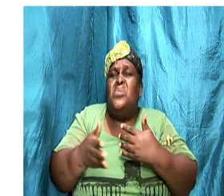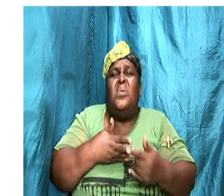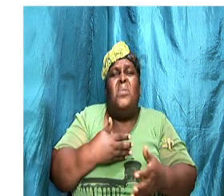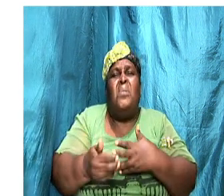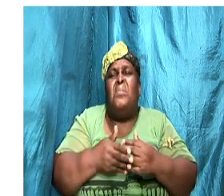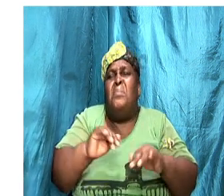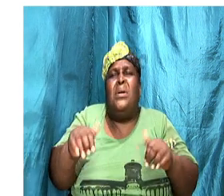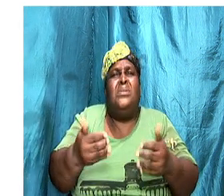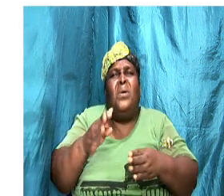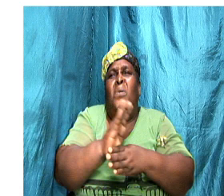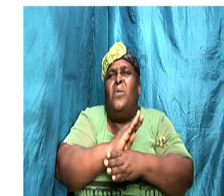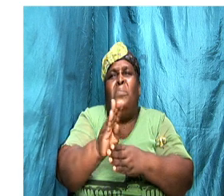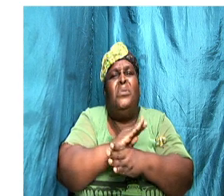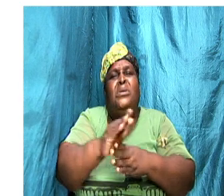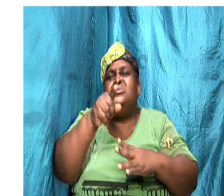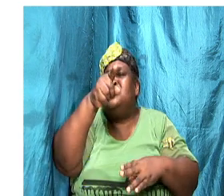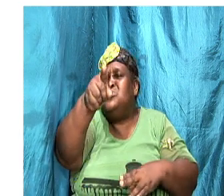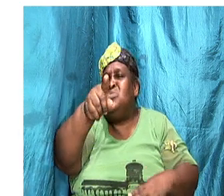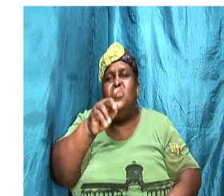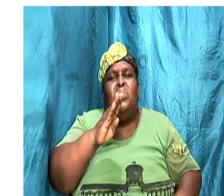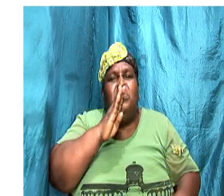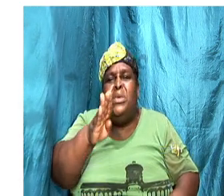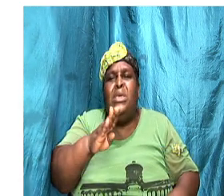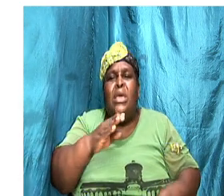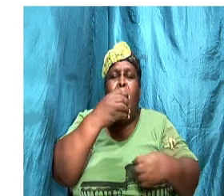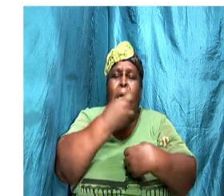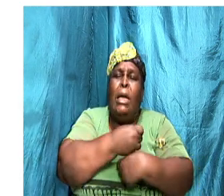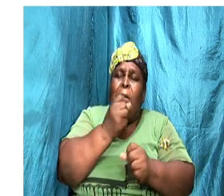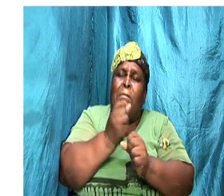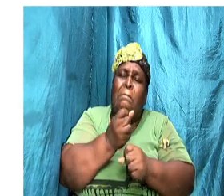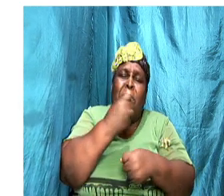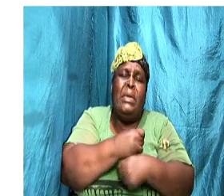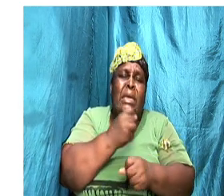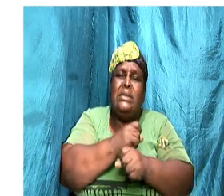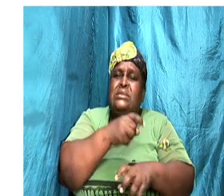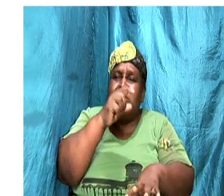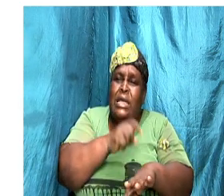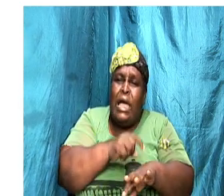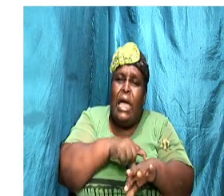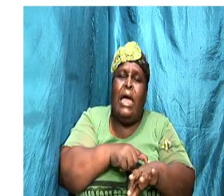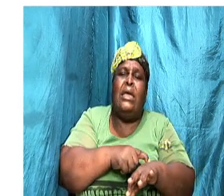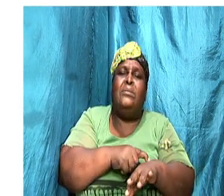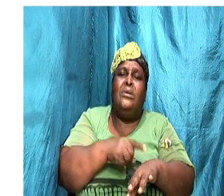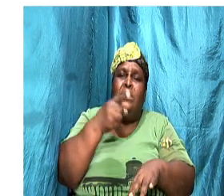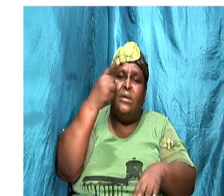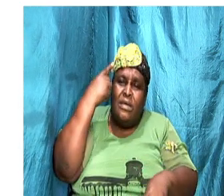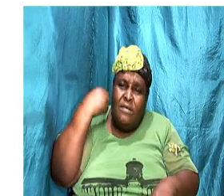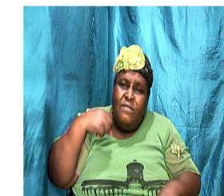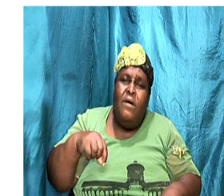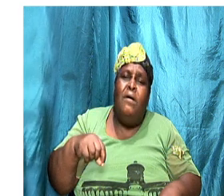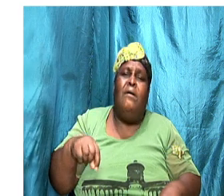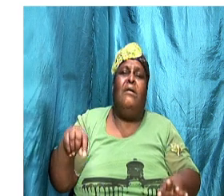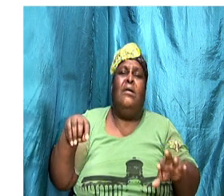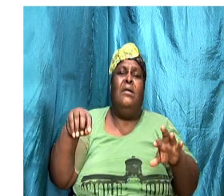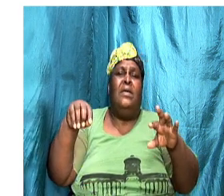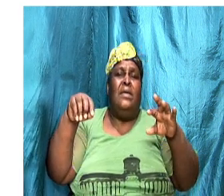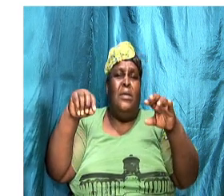busy you be make the time for intimacy no matter how busy you are